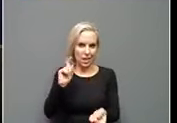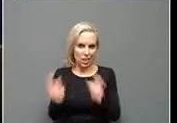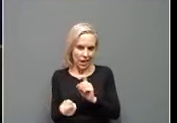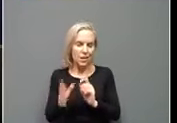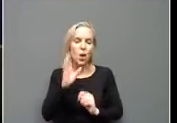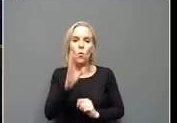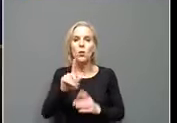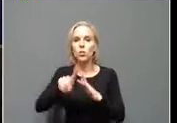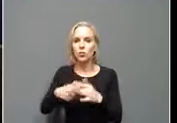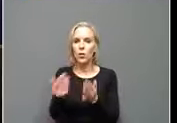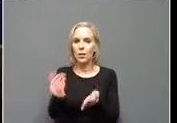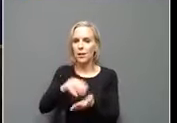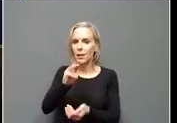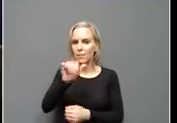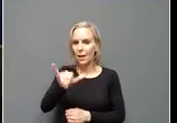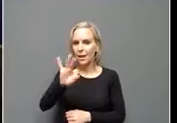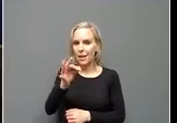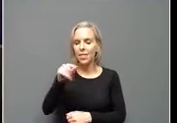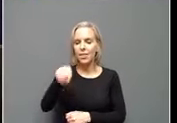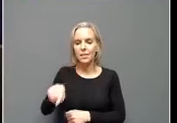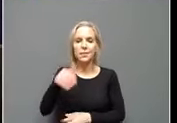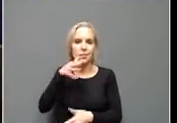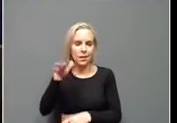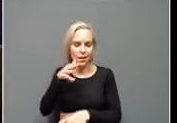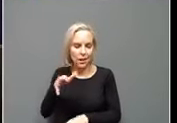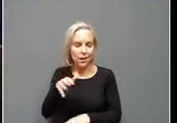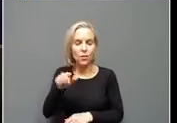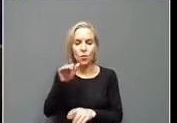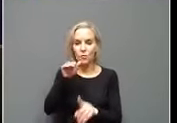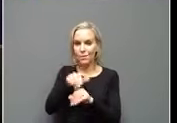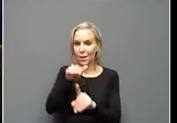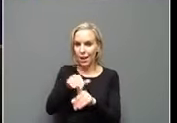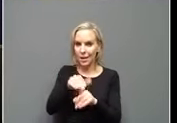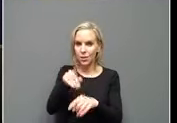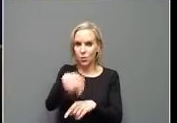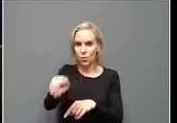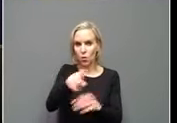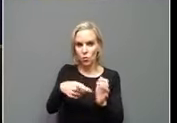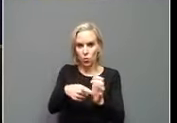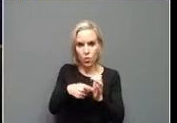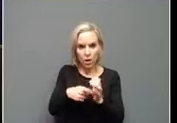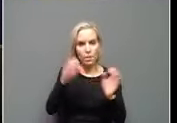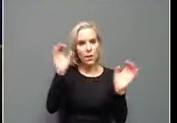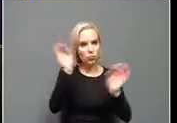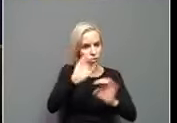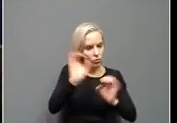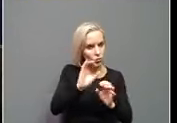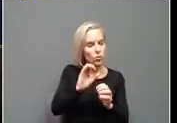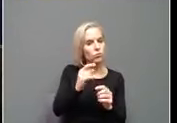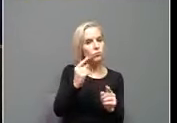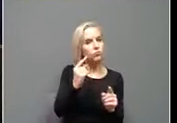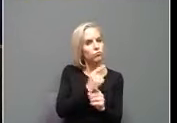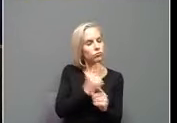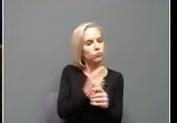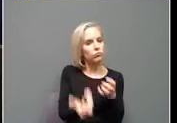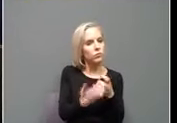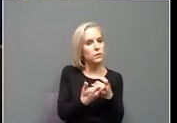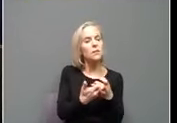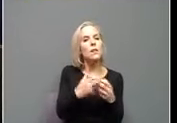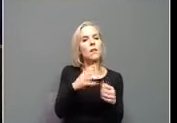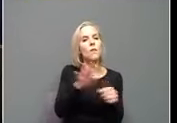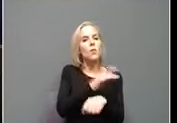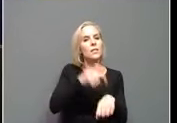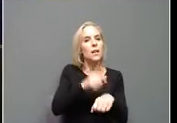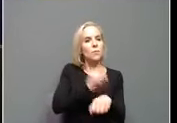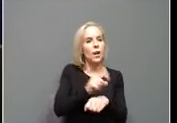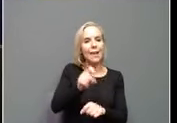May 9th, which is this Sunday. As a reminder, you're required to seek suitable full-time employment and report at least one